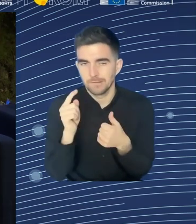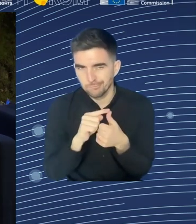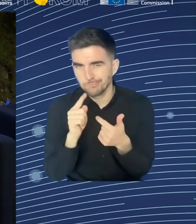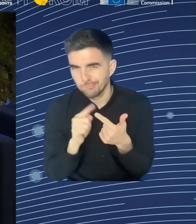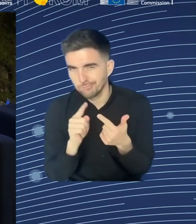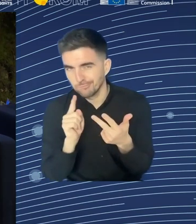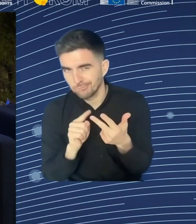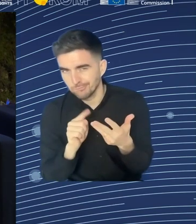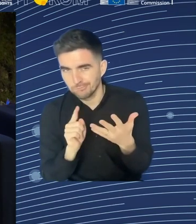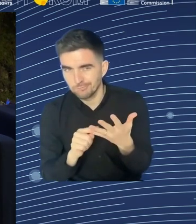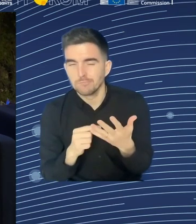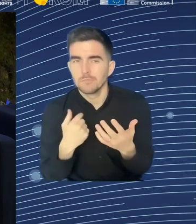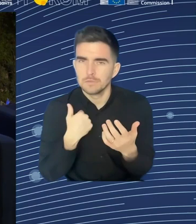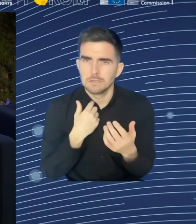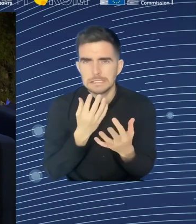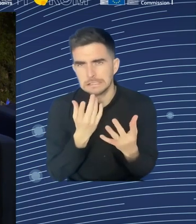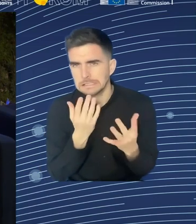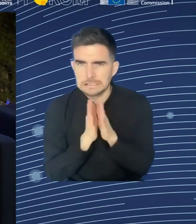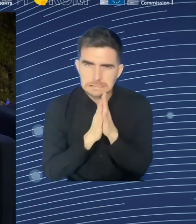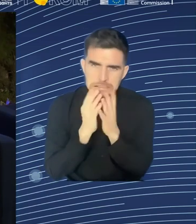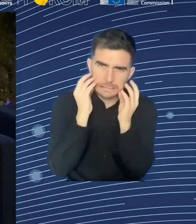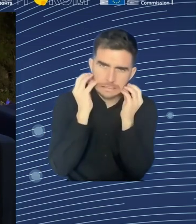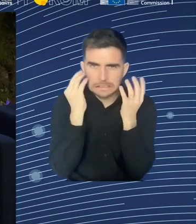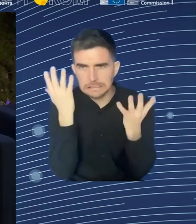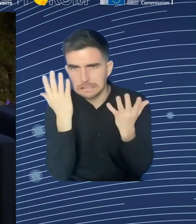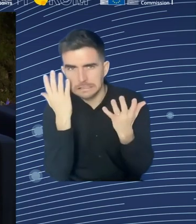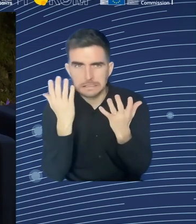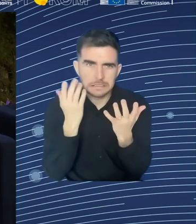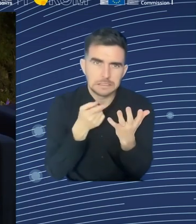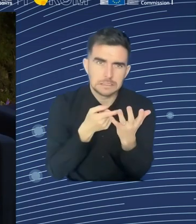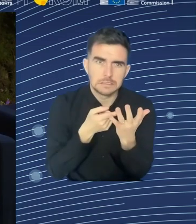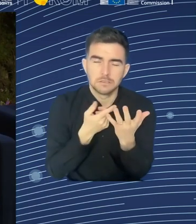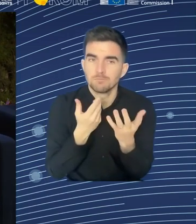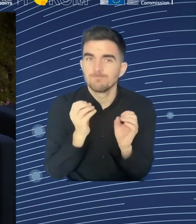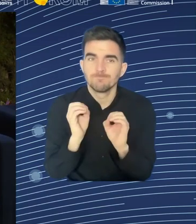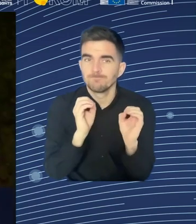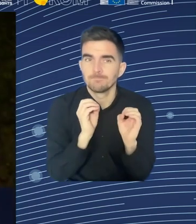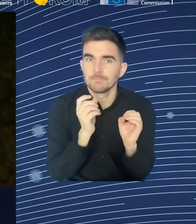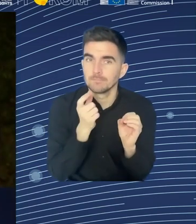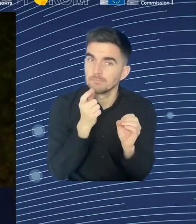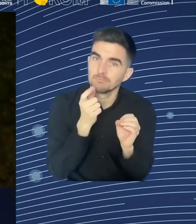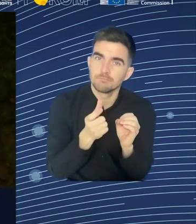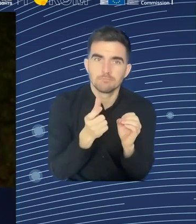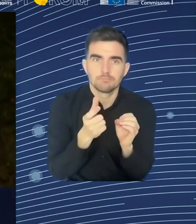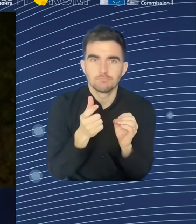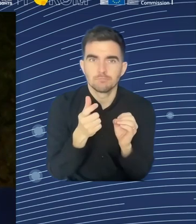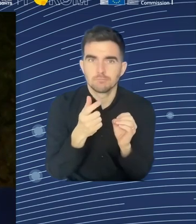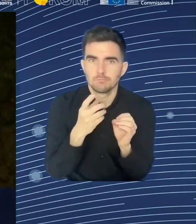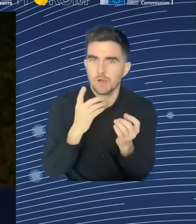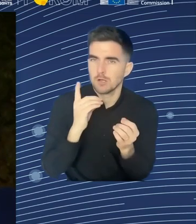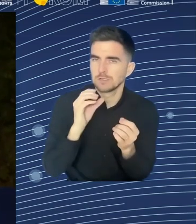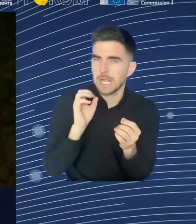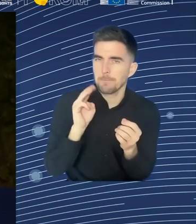are really, really imposing as challenges with regards to new skills. And that is just,